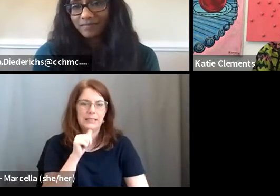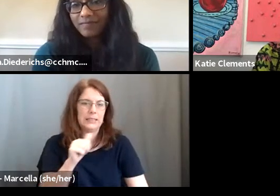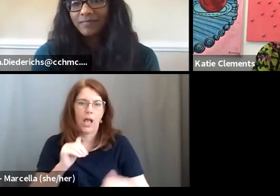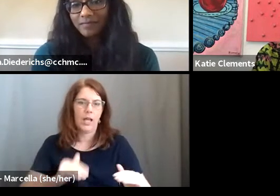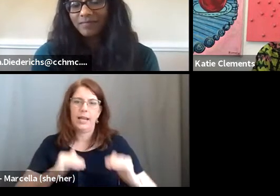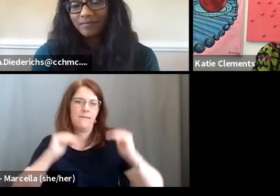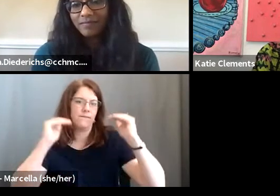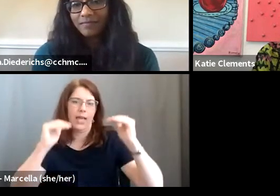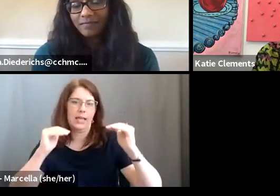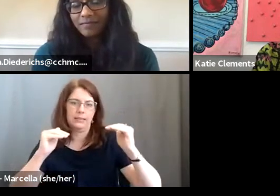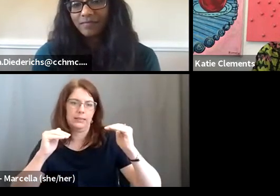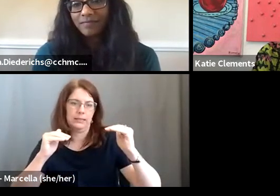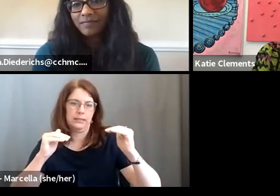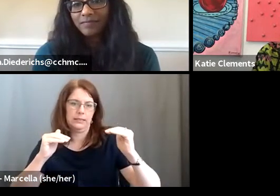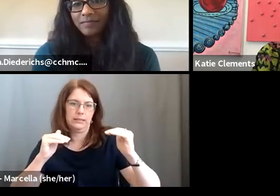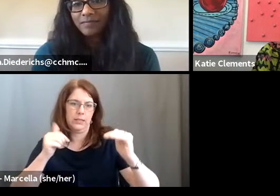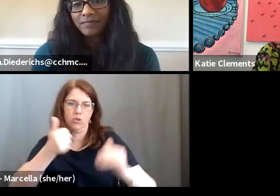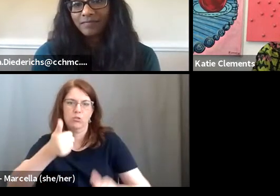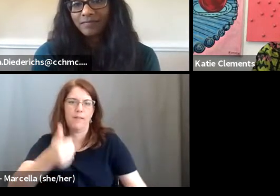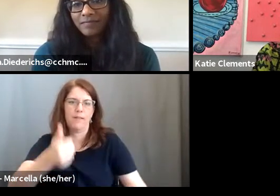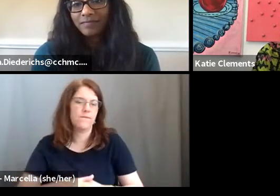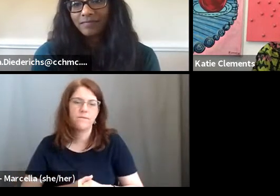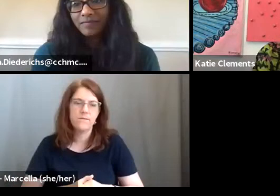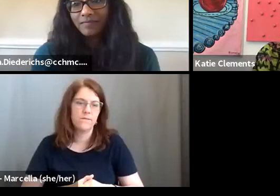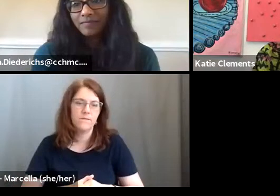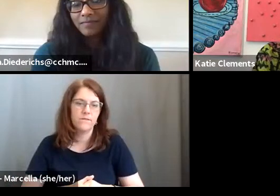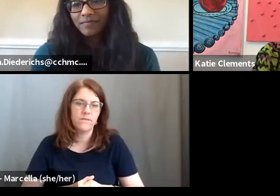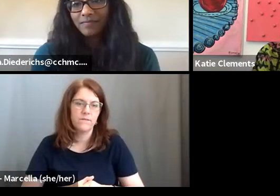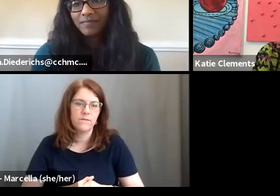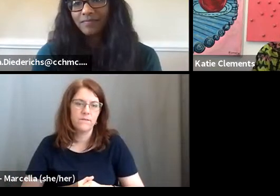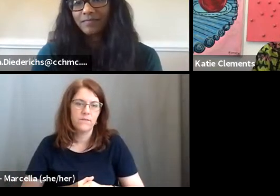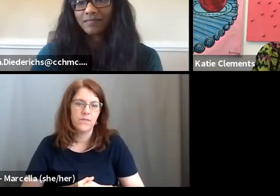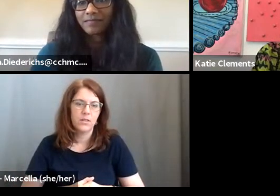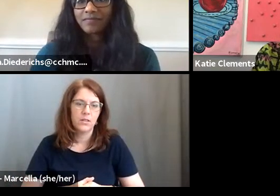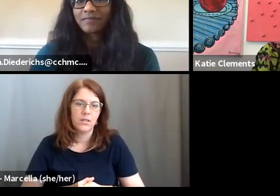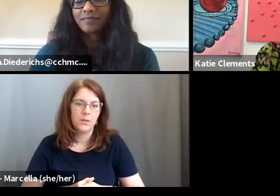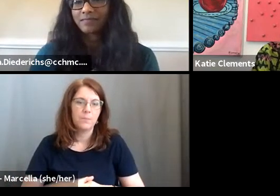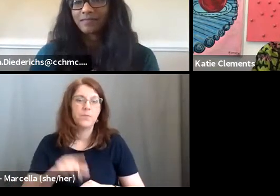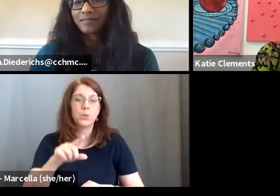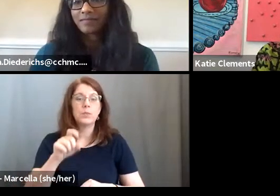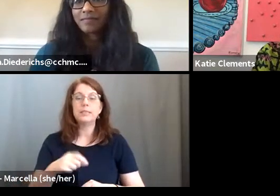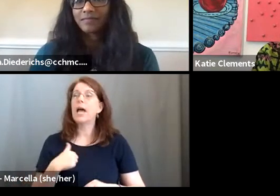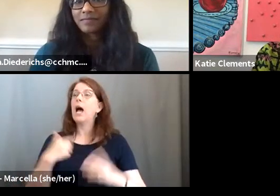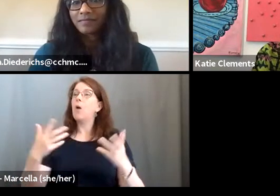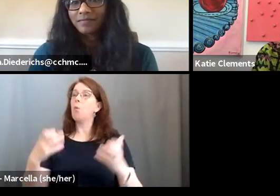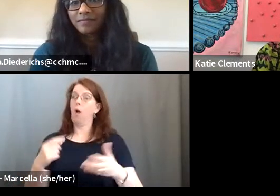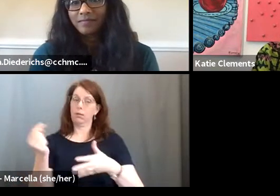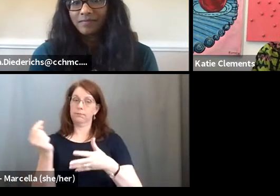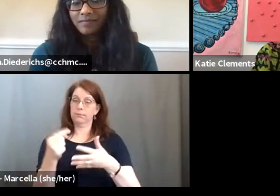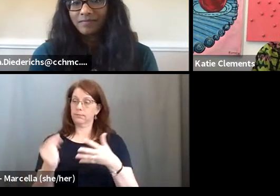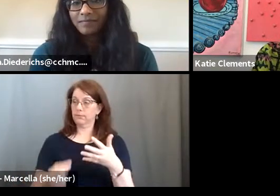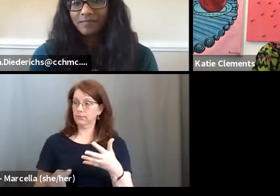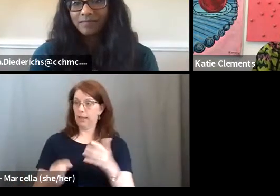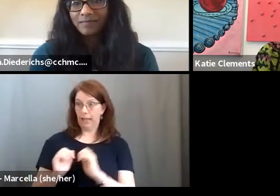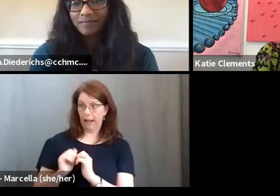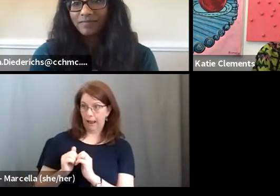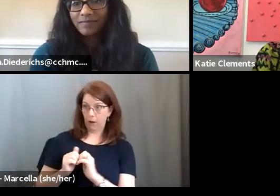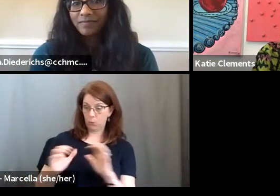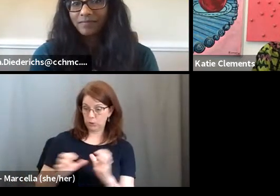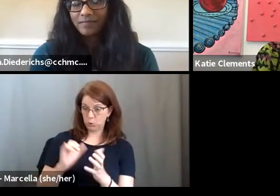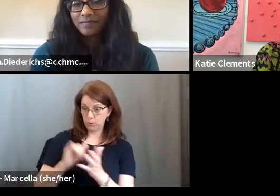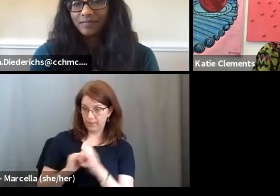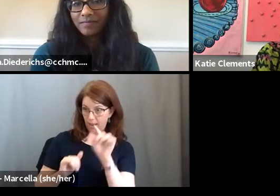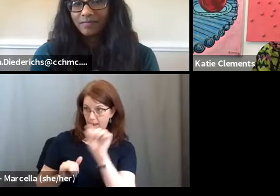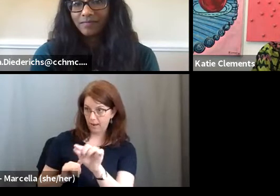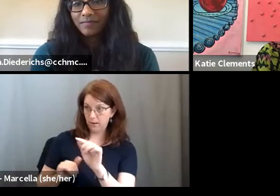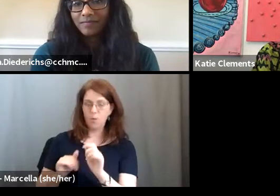material. That's not advancing yourself. You need to be your, you need to say, this is what I want. This is how I think we should do this thing or how